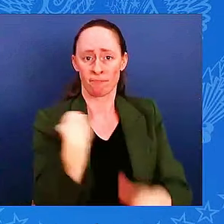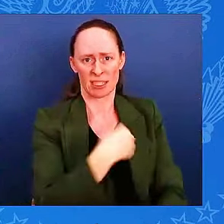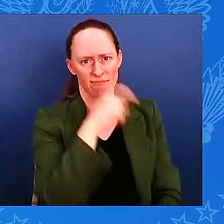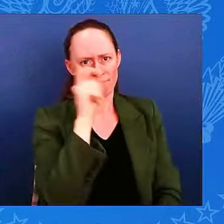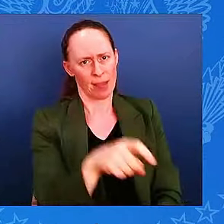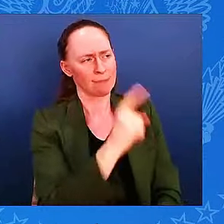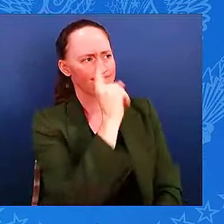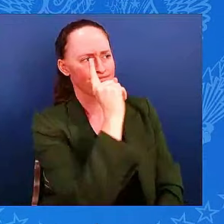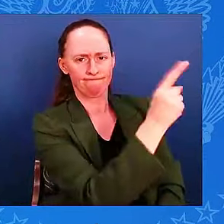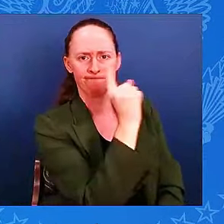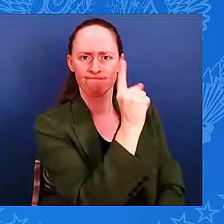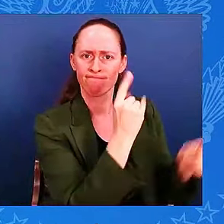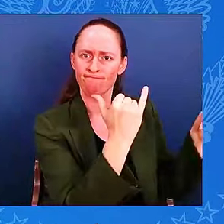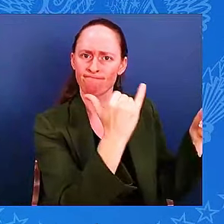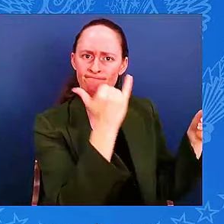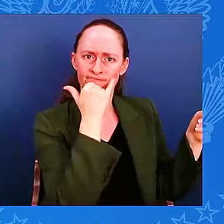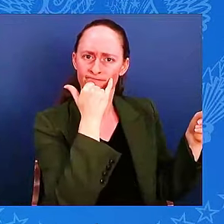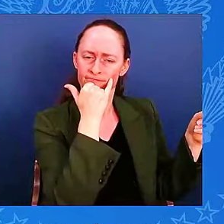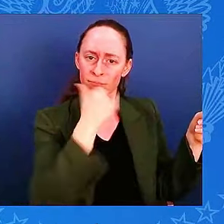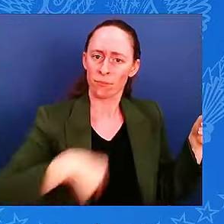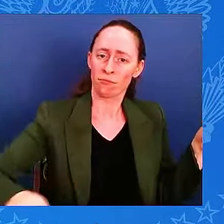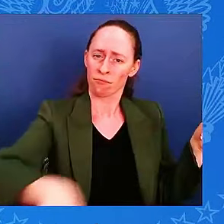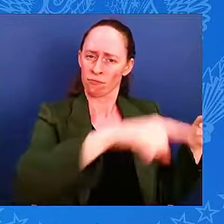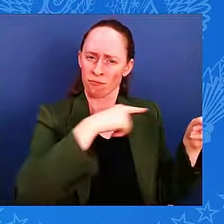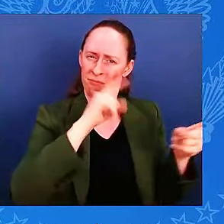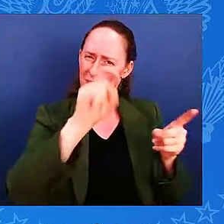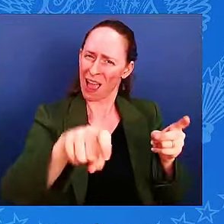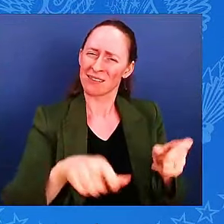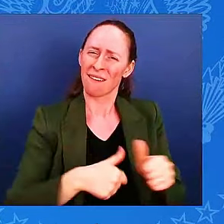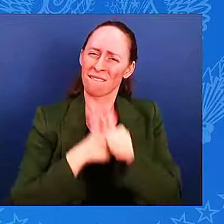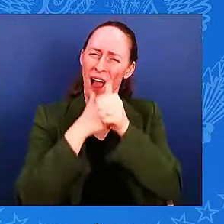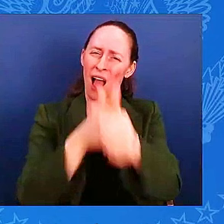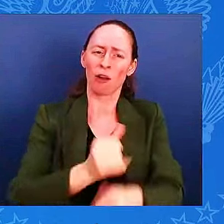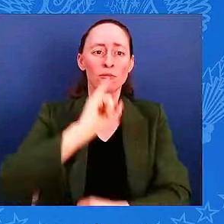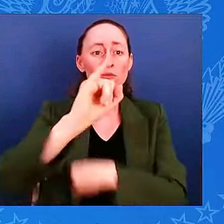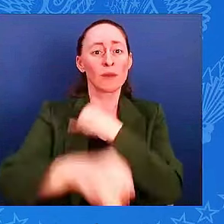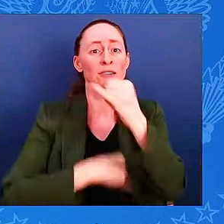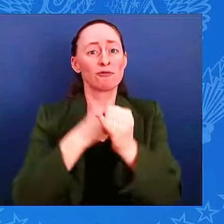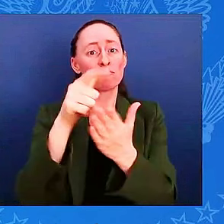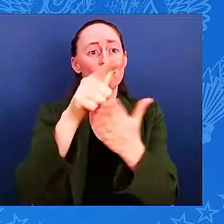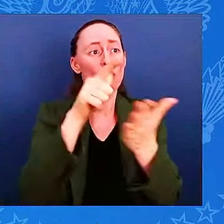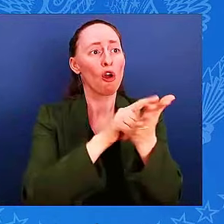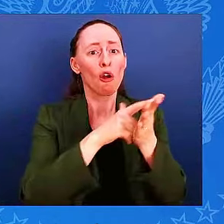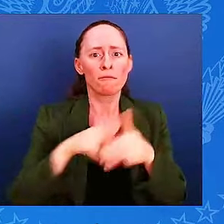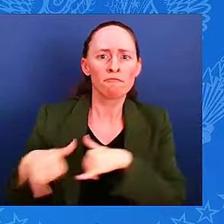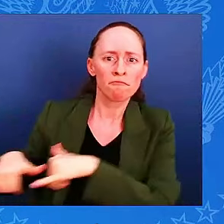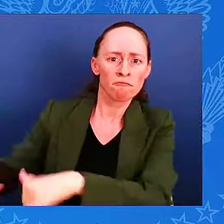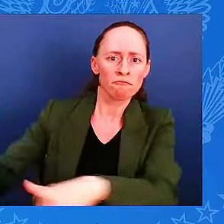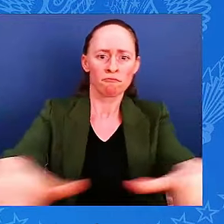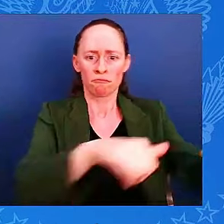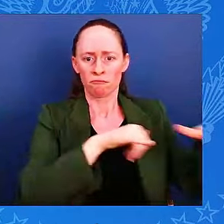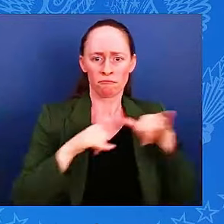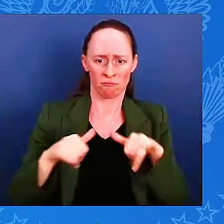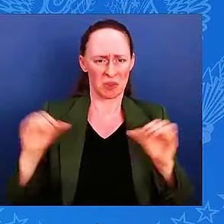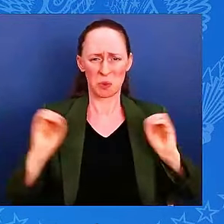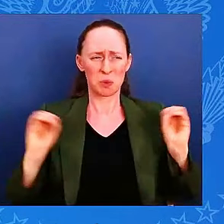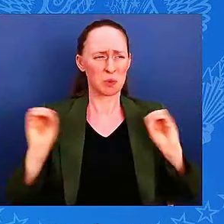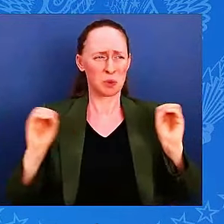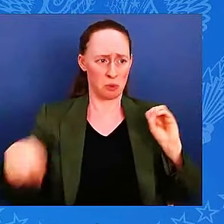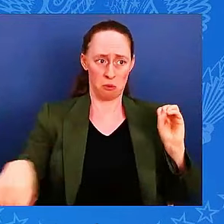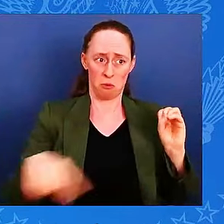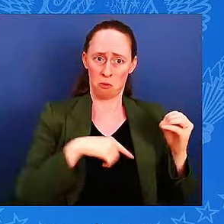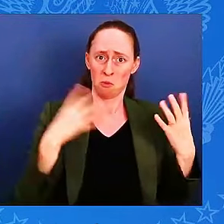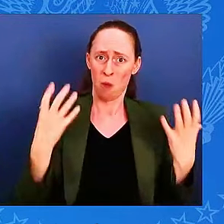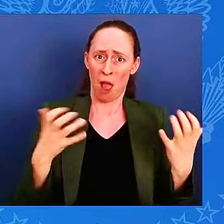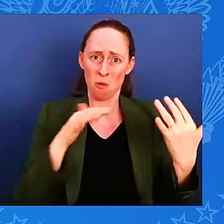must be upheld. None of us want this war and no one wants to put it at an end more than